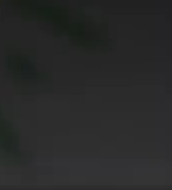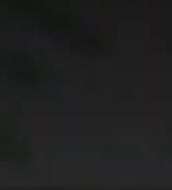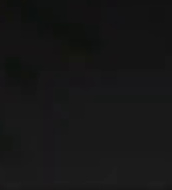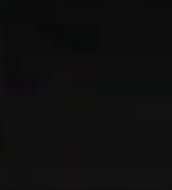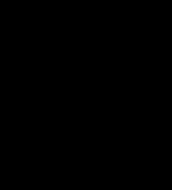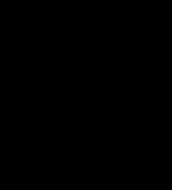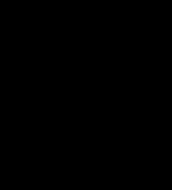safe You